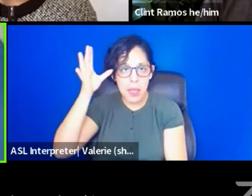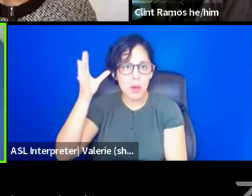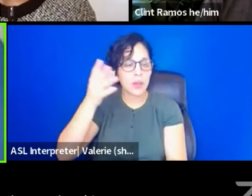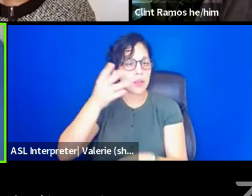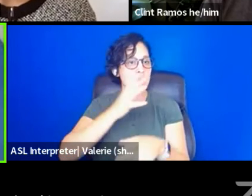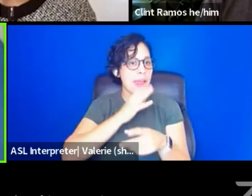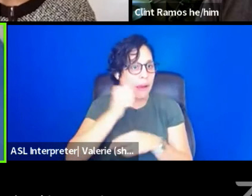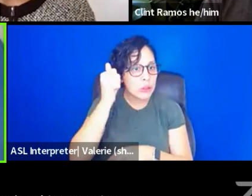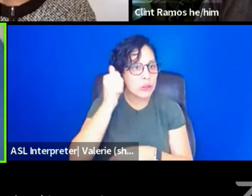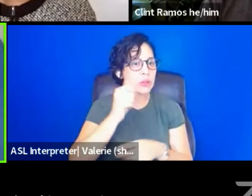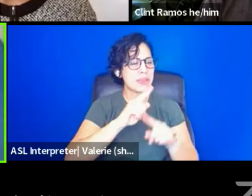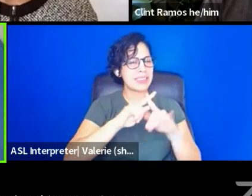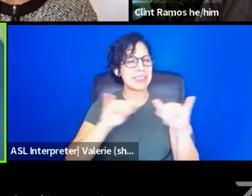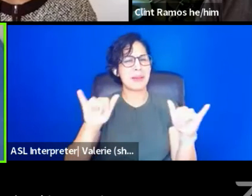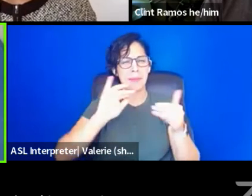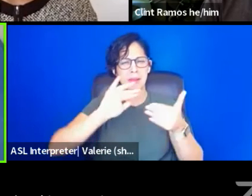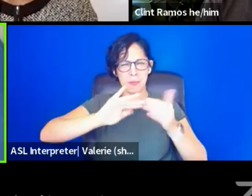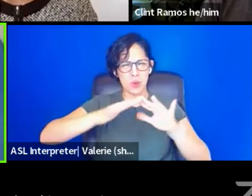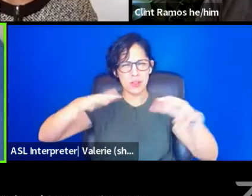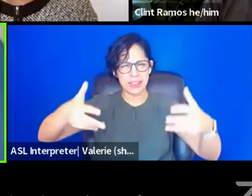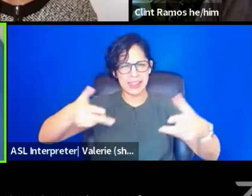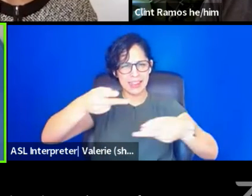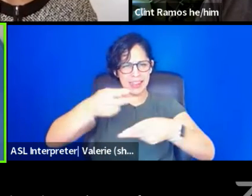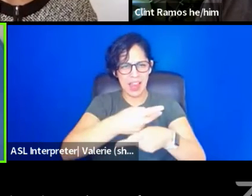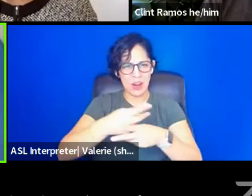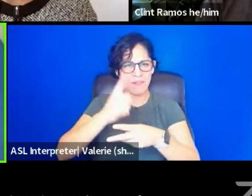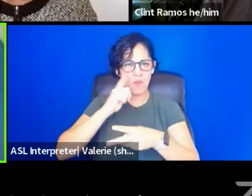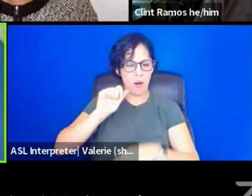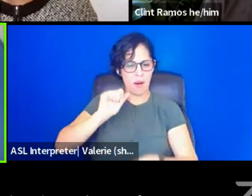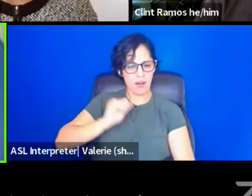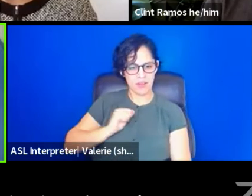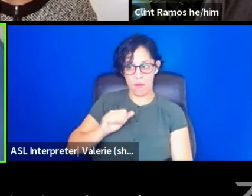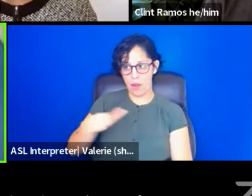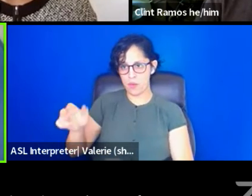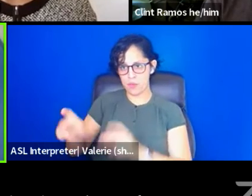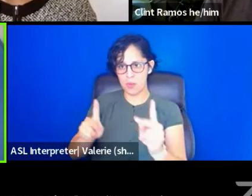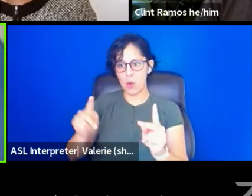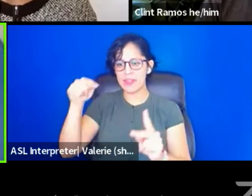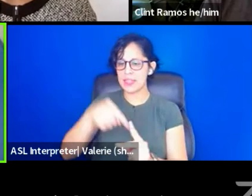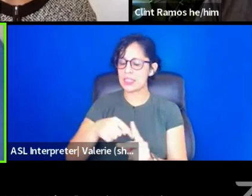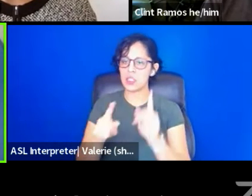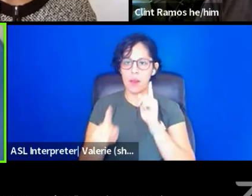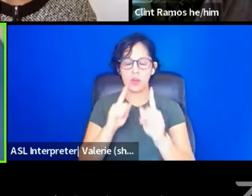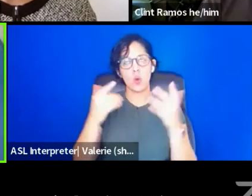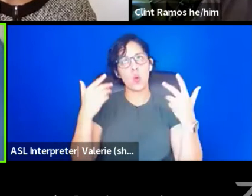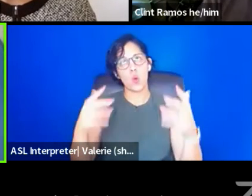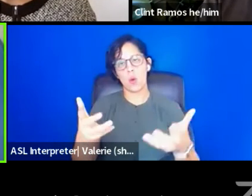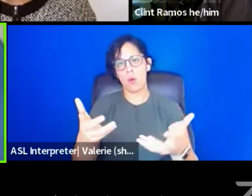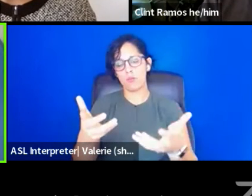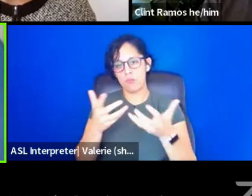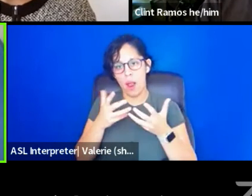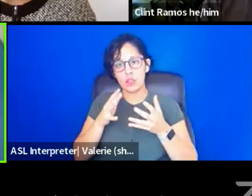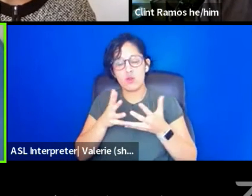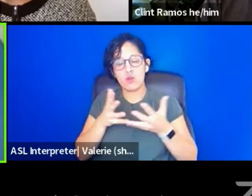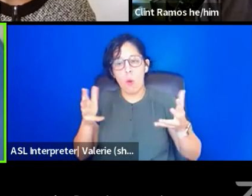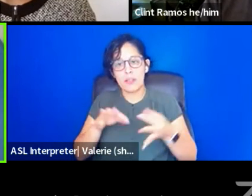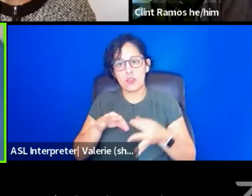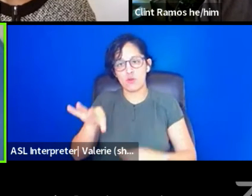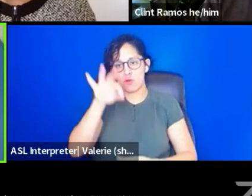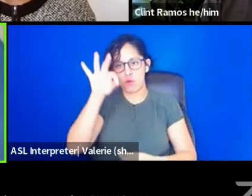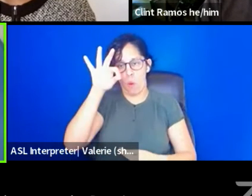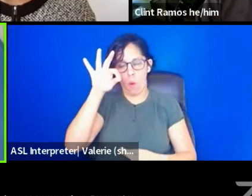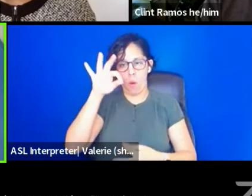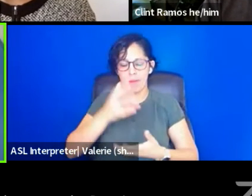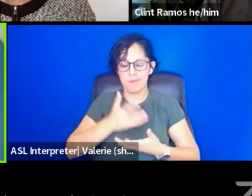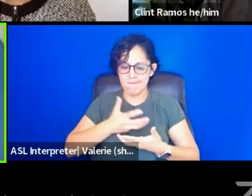also community care. How do we take care of ourselves and others? And this conversation brought so much soul to that. Oh yeah.